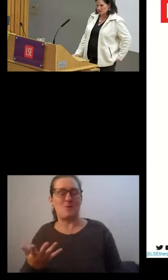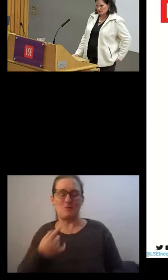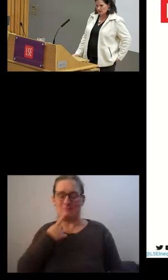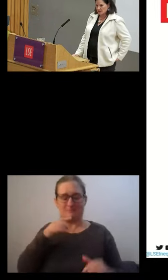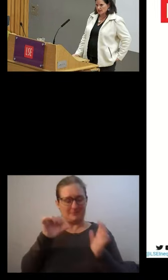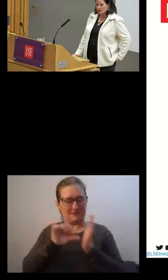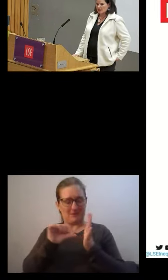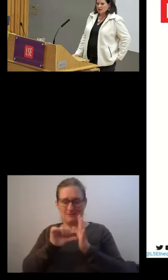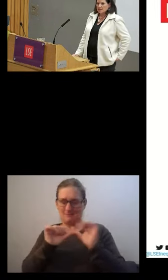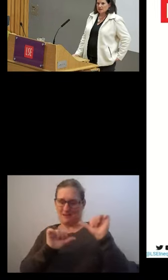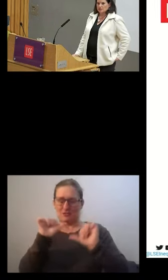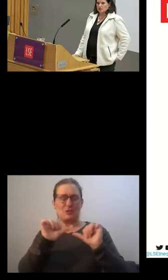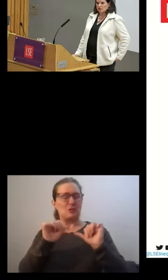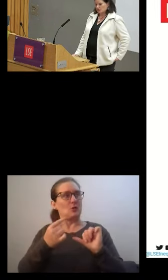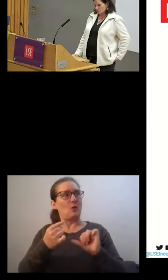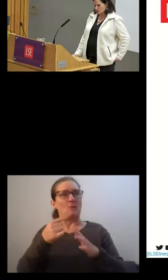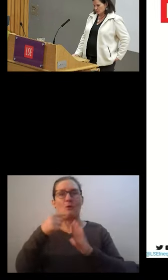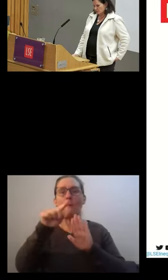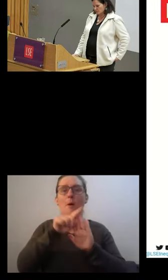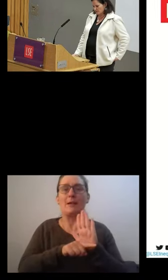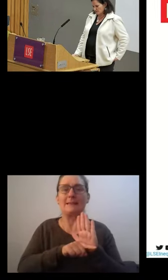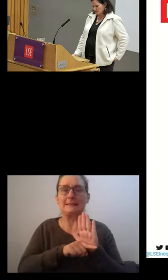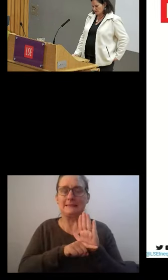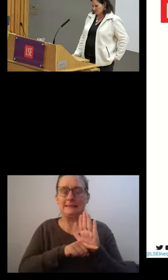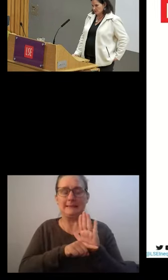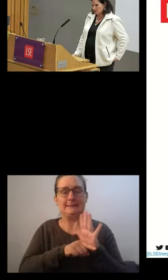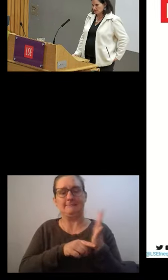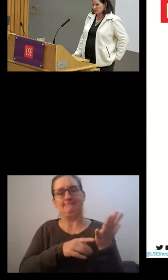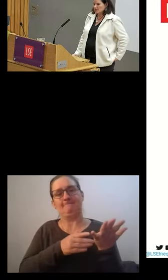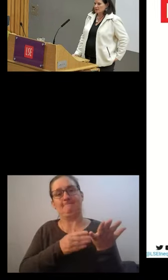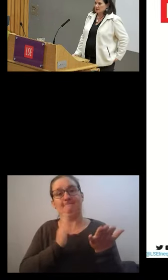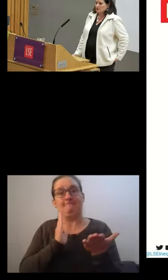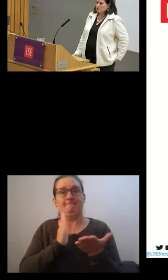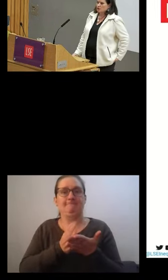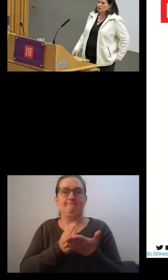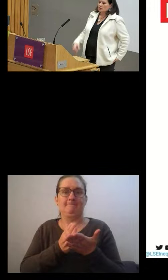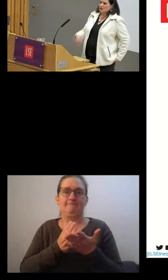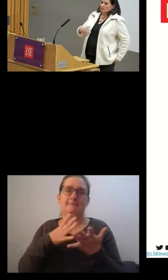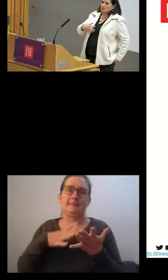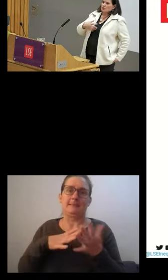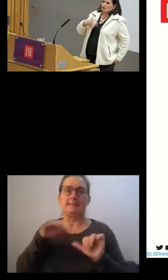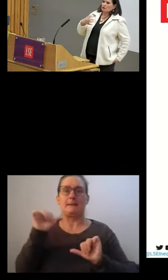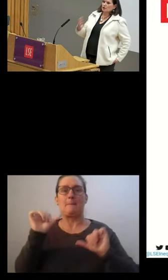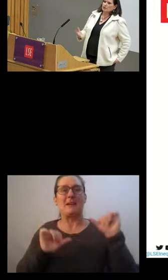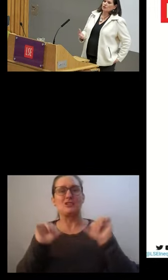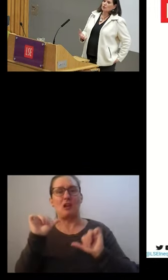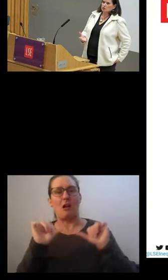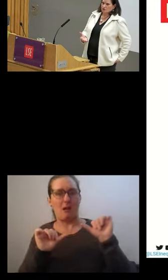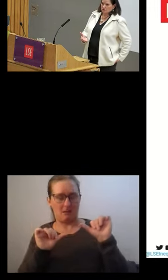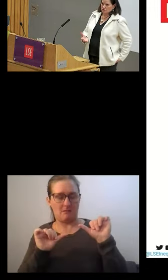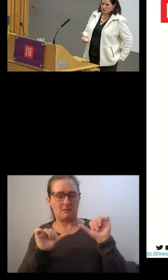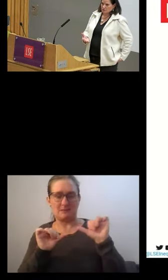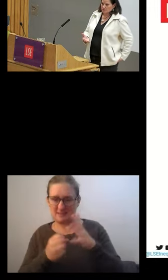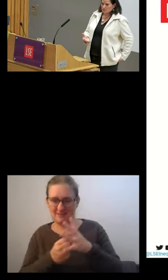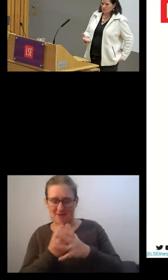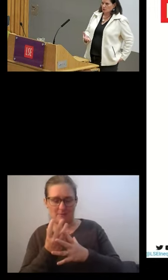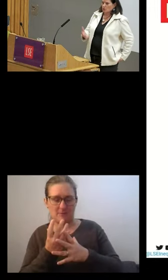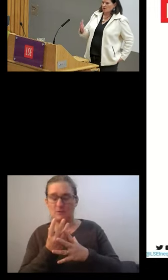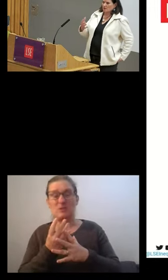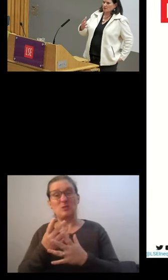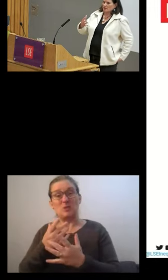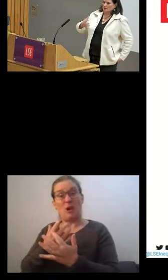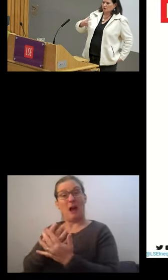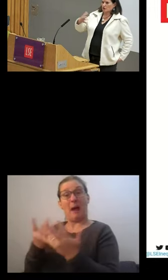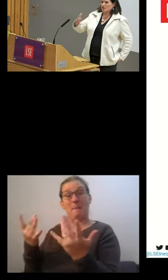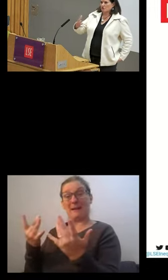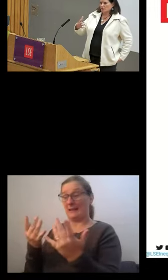So for policy making, it's absolutely crucial that we develop measures that we don't, otherwise we just focus on the quantity of jobs or